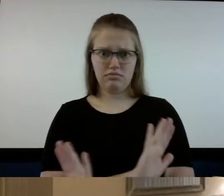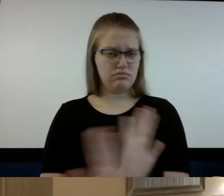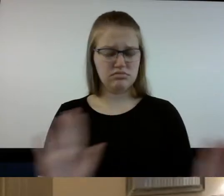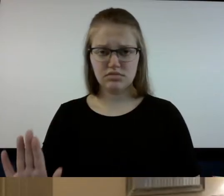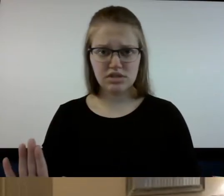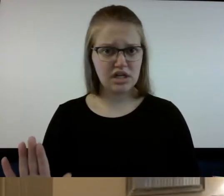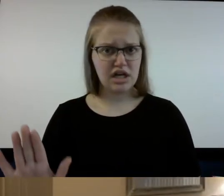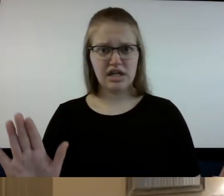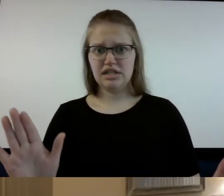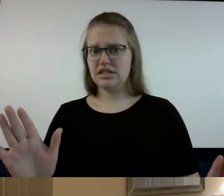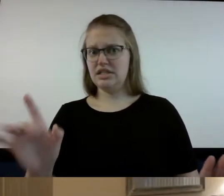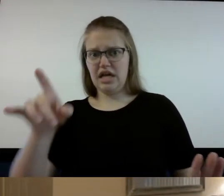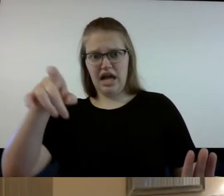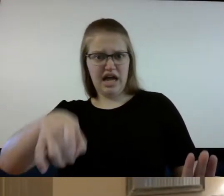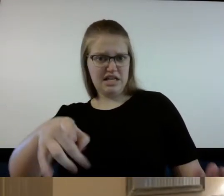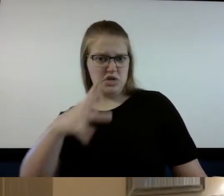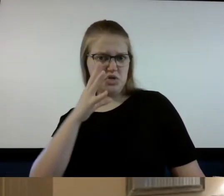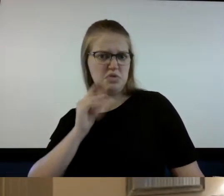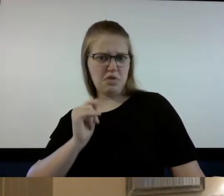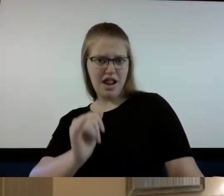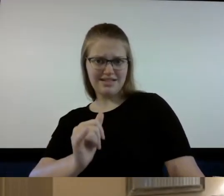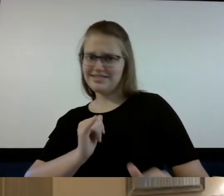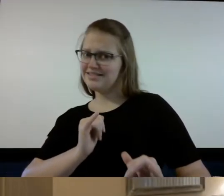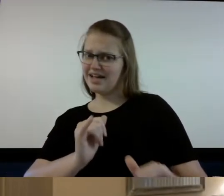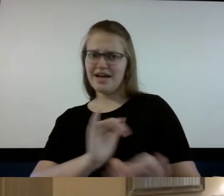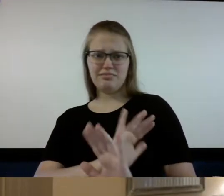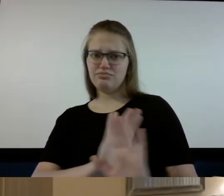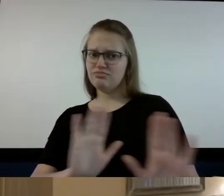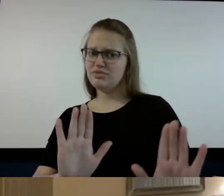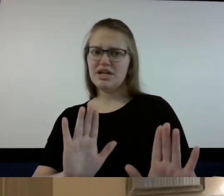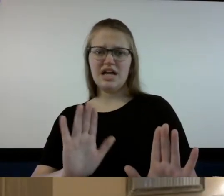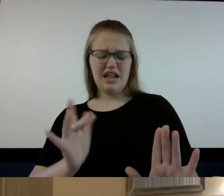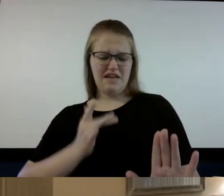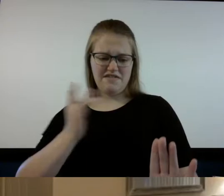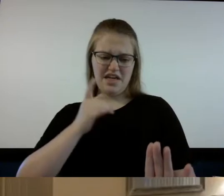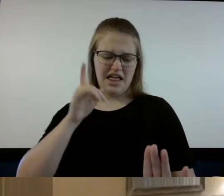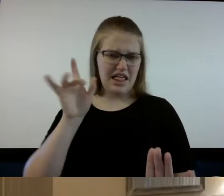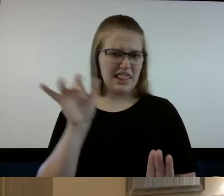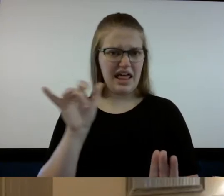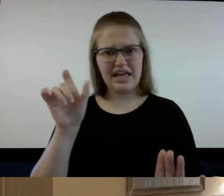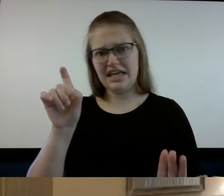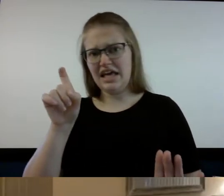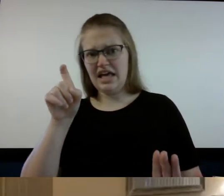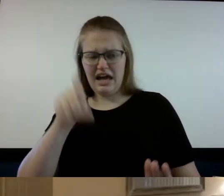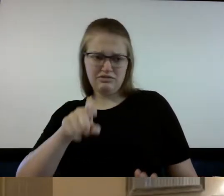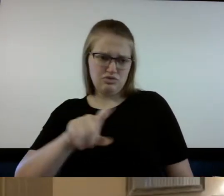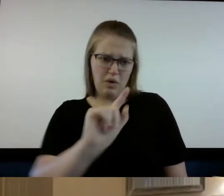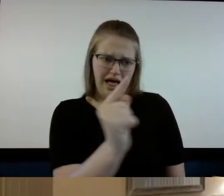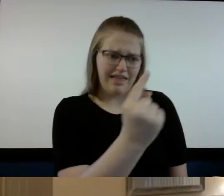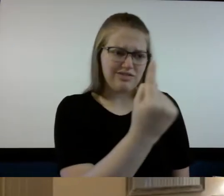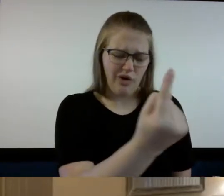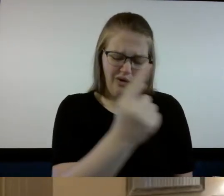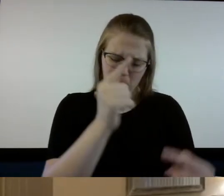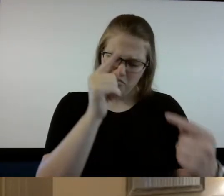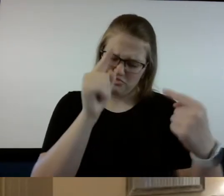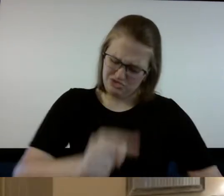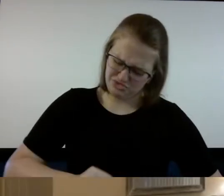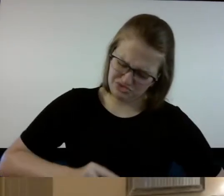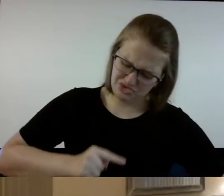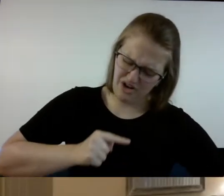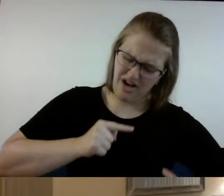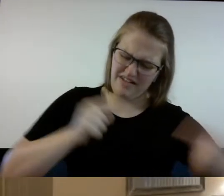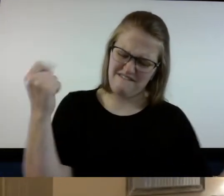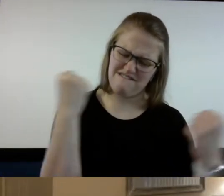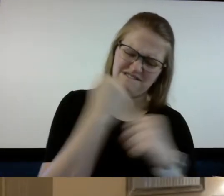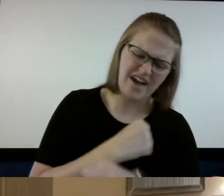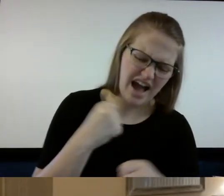to have to go through uh what where they're feeling like they're fighting for their life by themselves to be in the hospital the